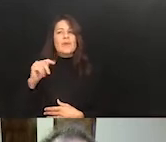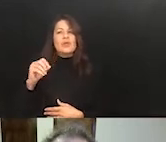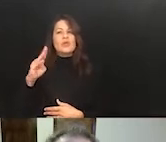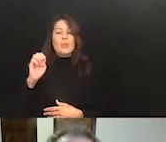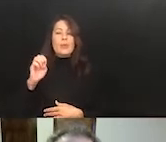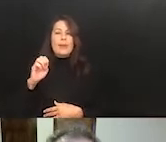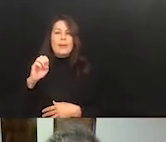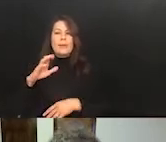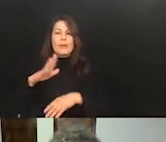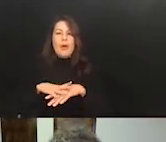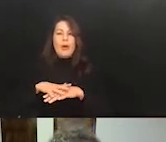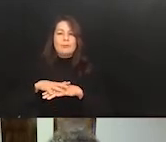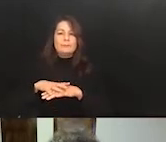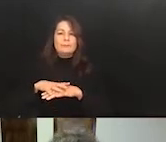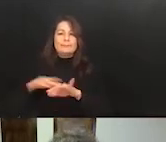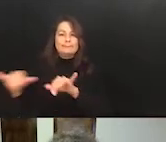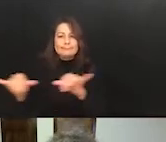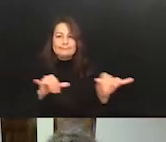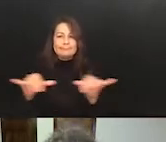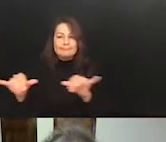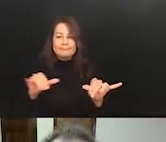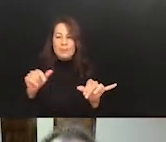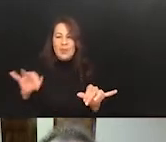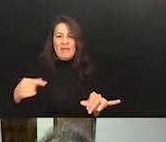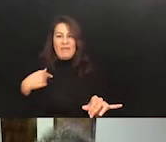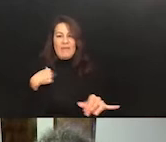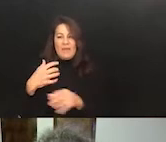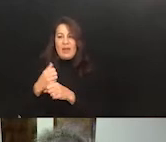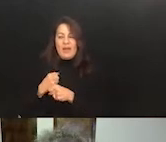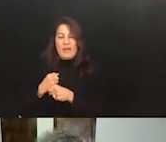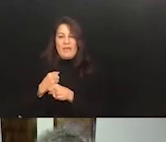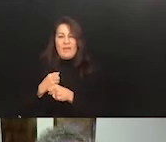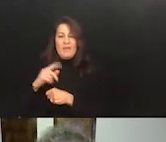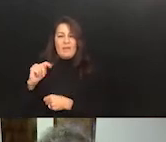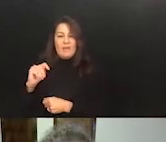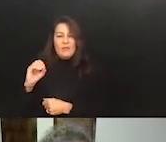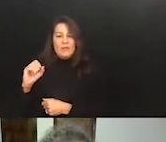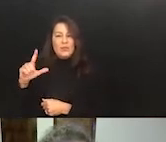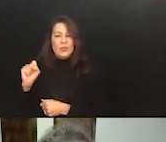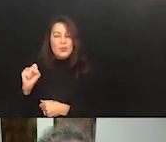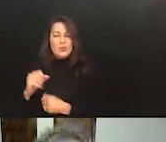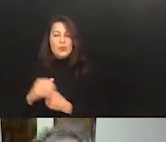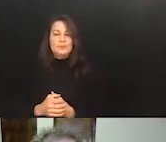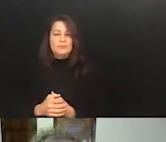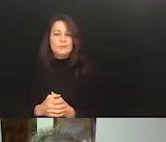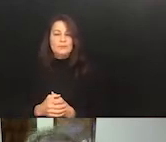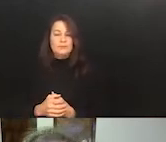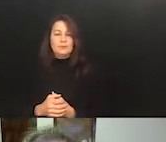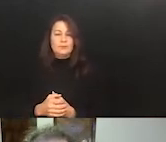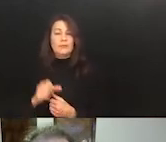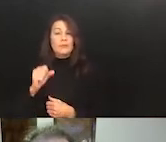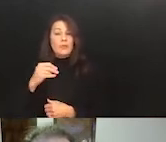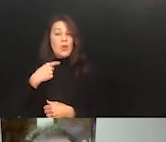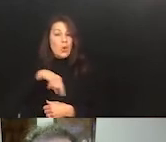And it allows businesses to sort of say, oh, we can see disabilities in people with disabilities, rather, in all